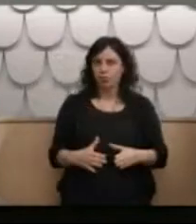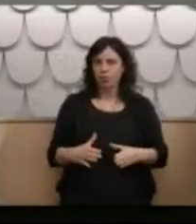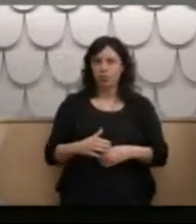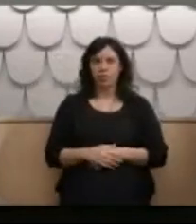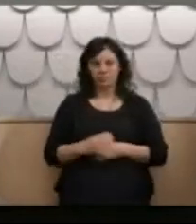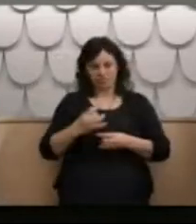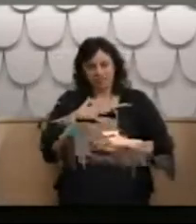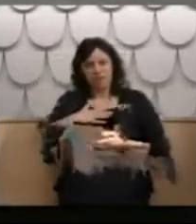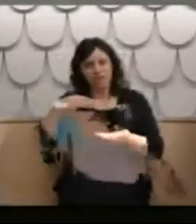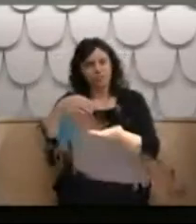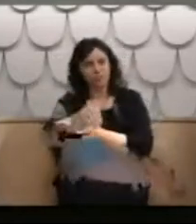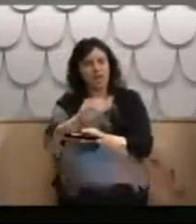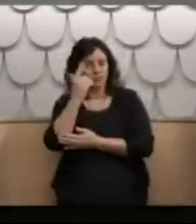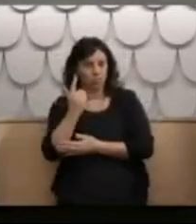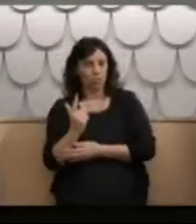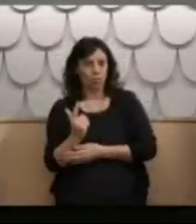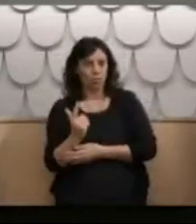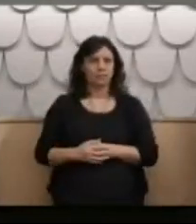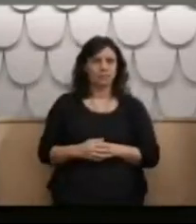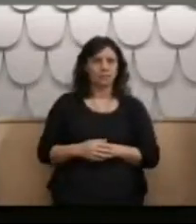Grant Cameron, document 007.